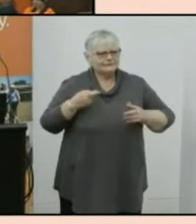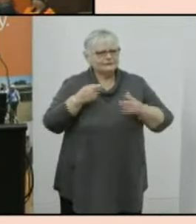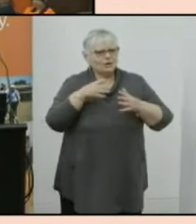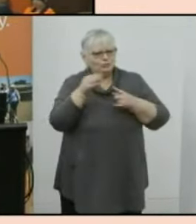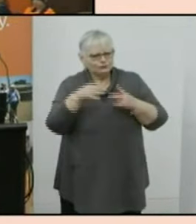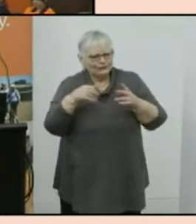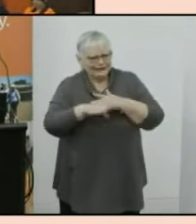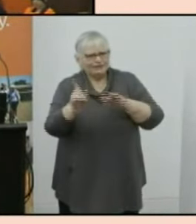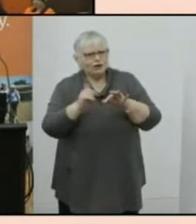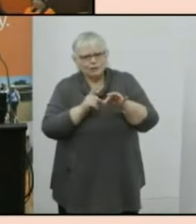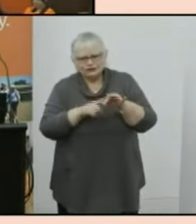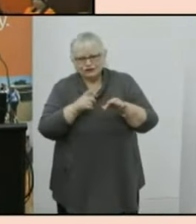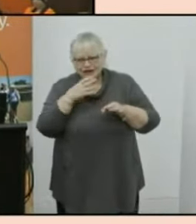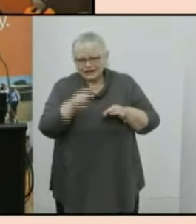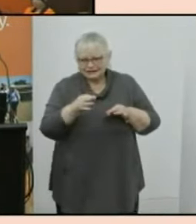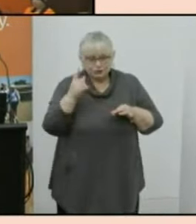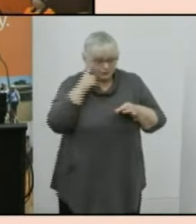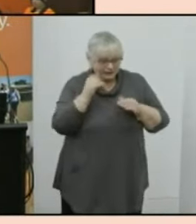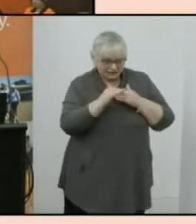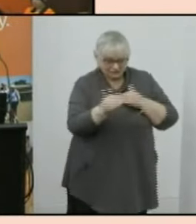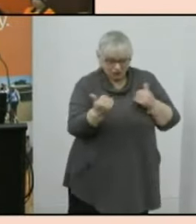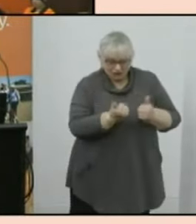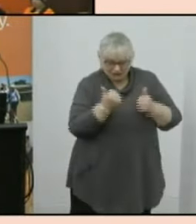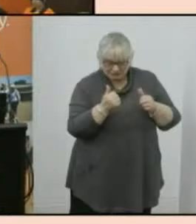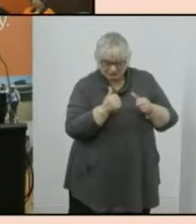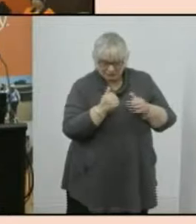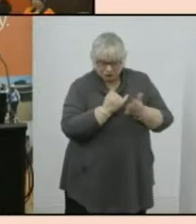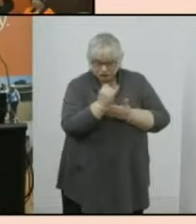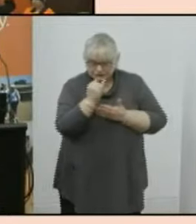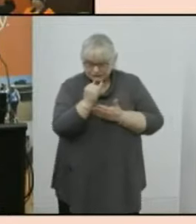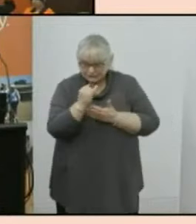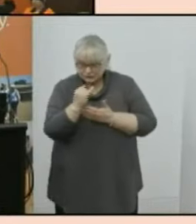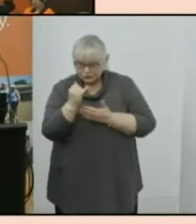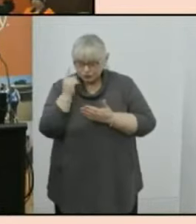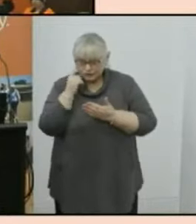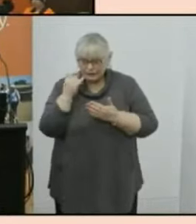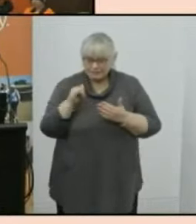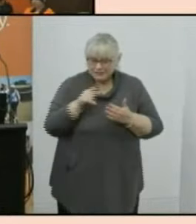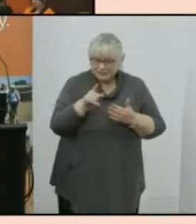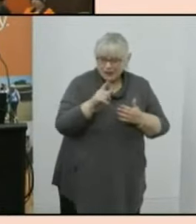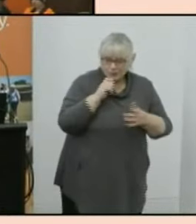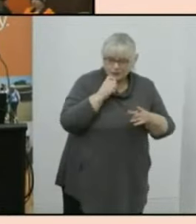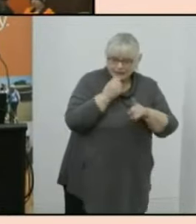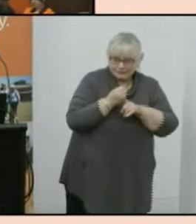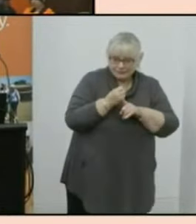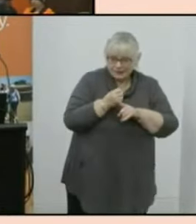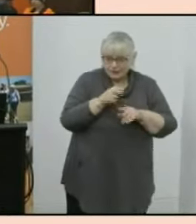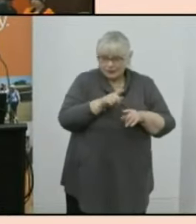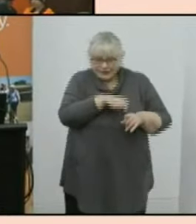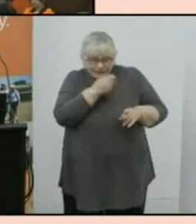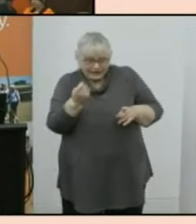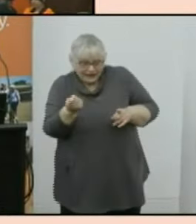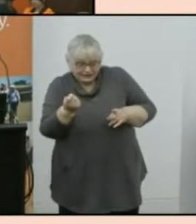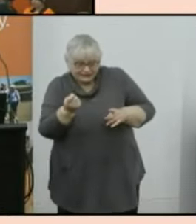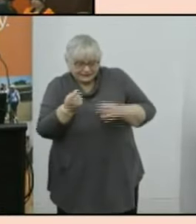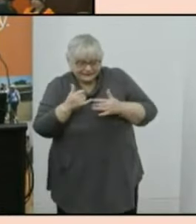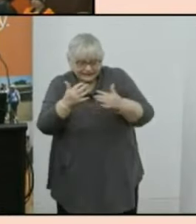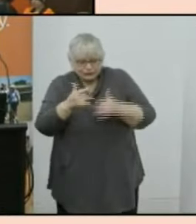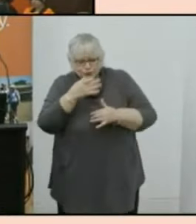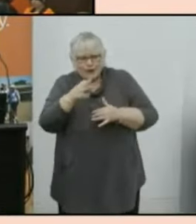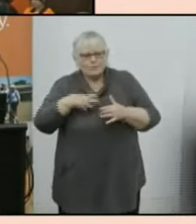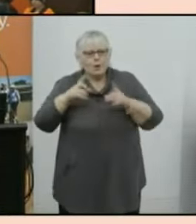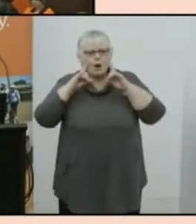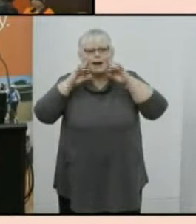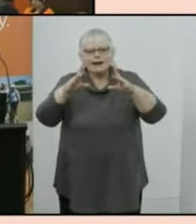um do you think that's a fair enough criticism and is it something that may come into play in the next census without that to be broader what's your